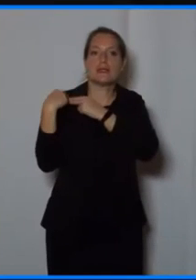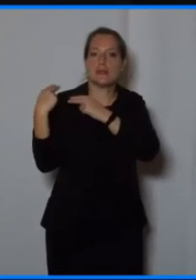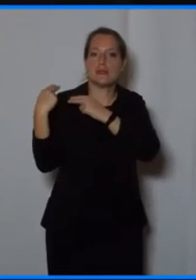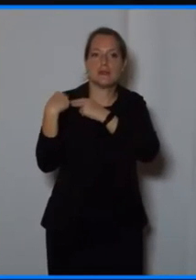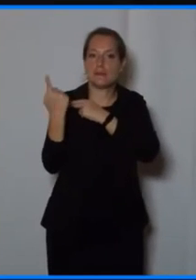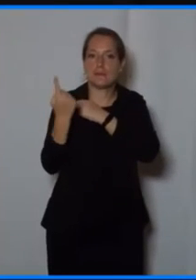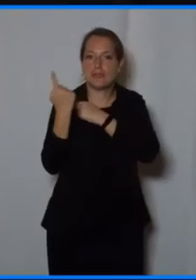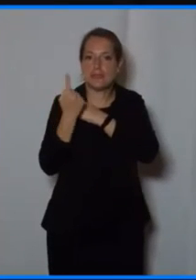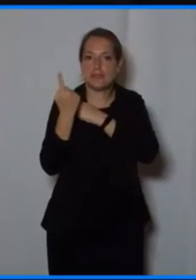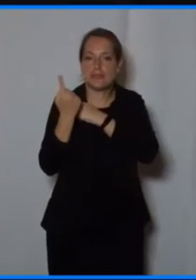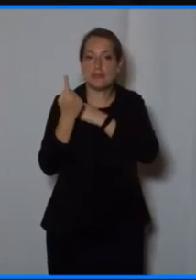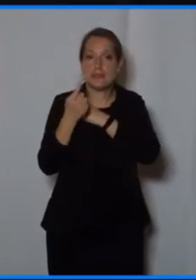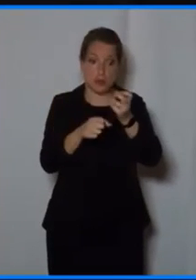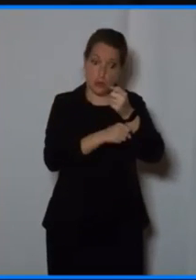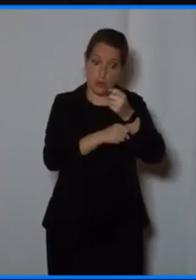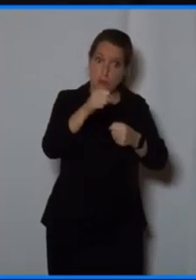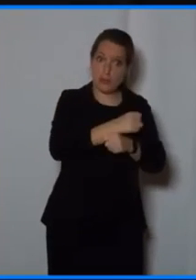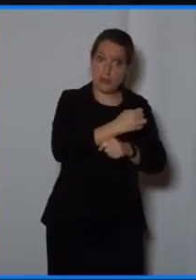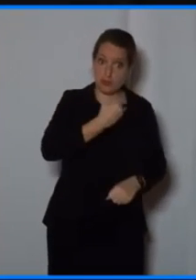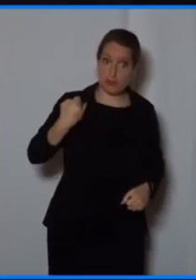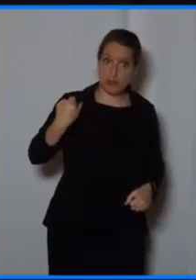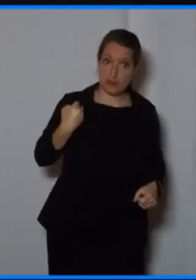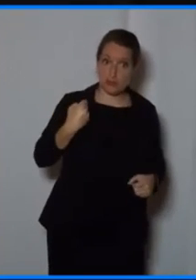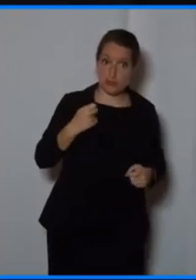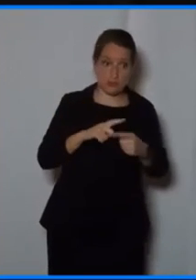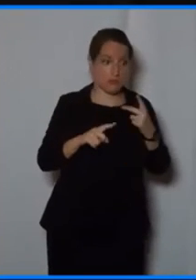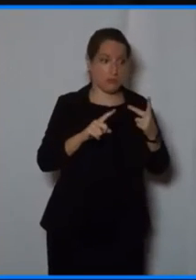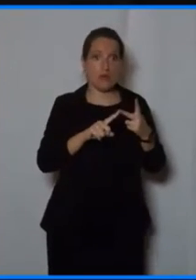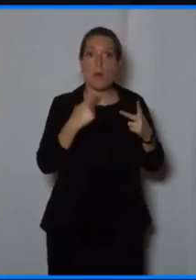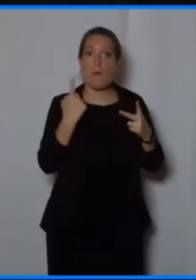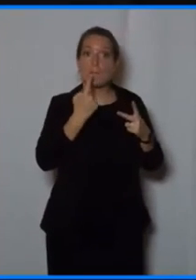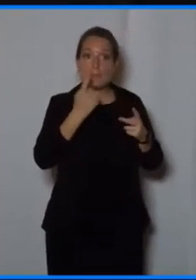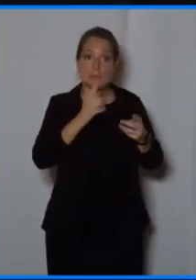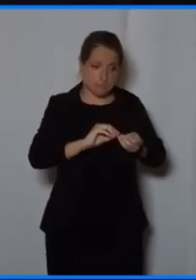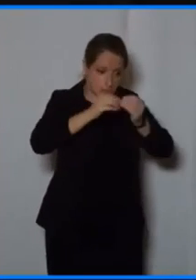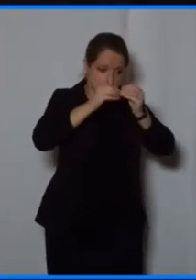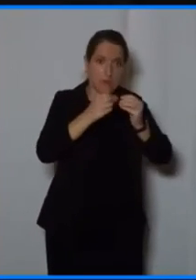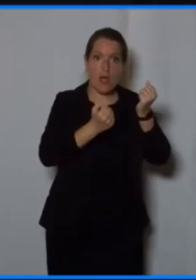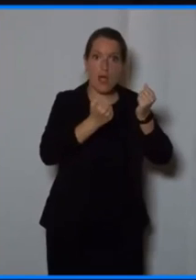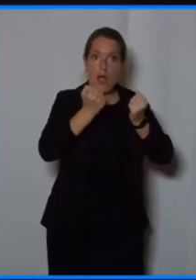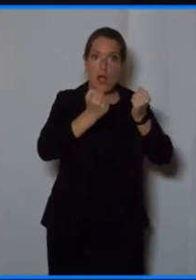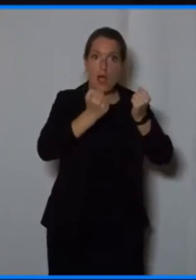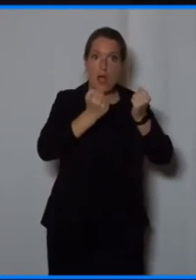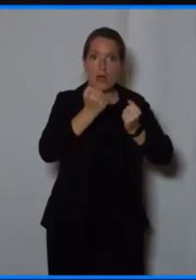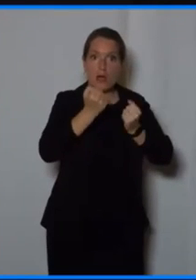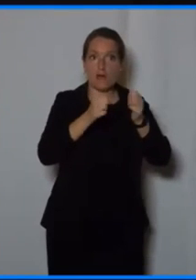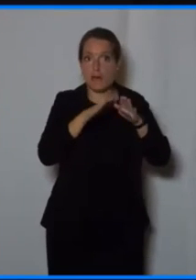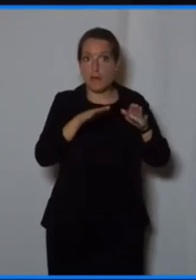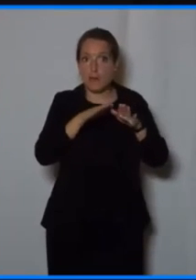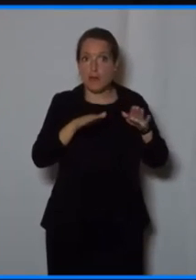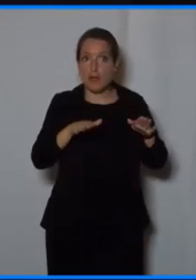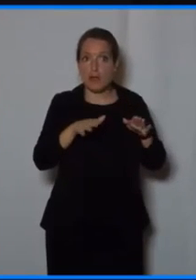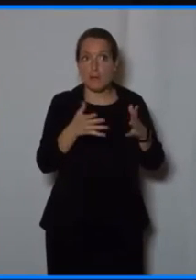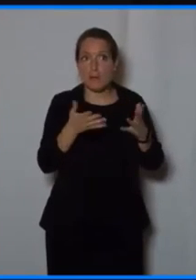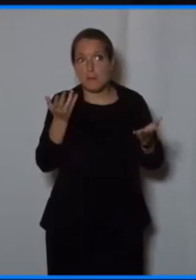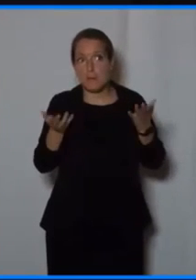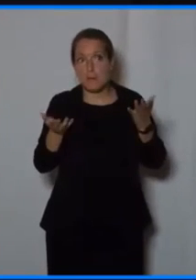company providing the software to the car manufacturer? So this is just another example of...